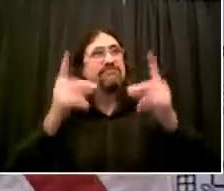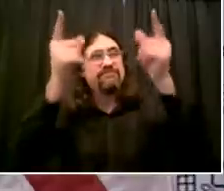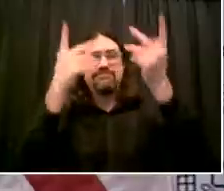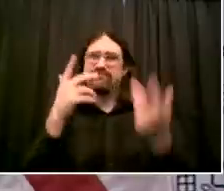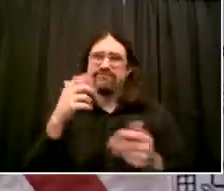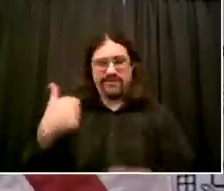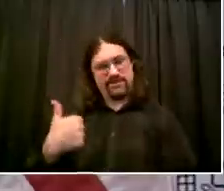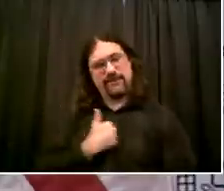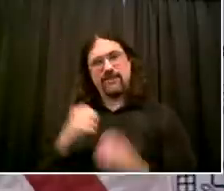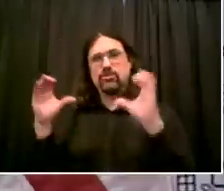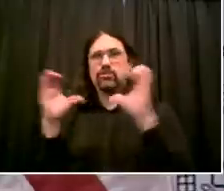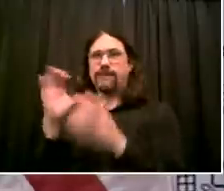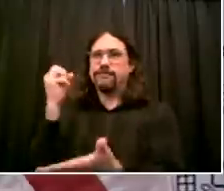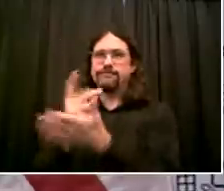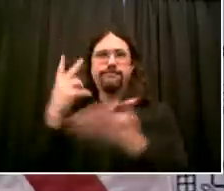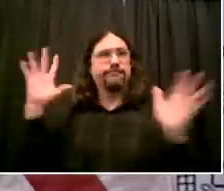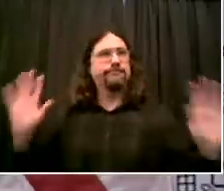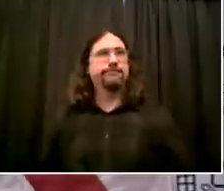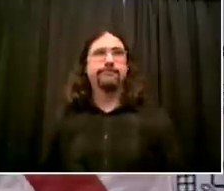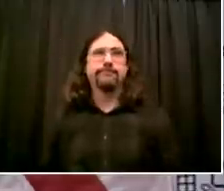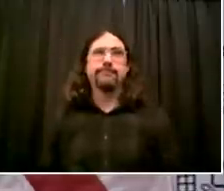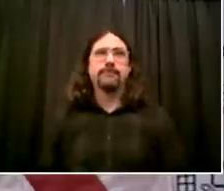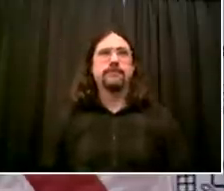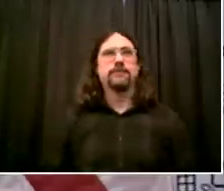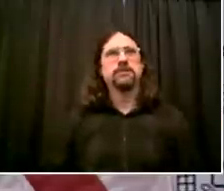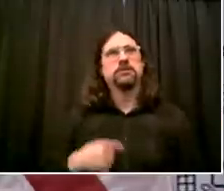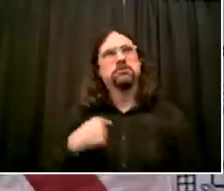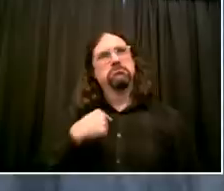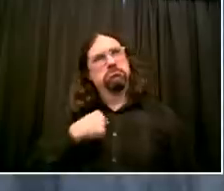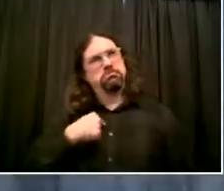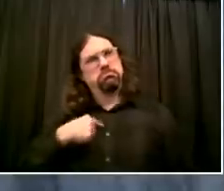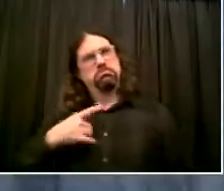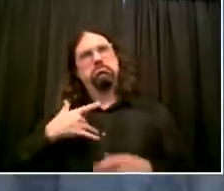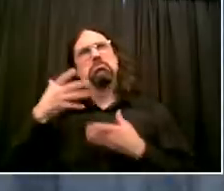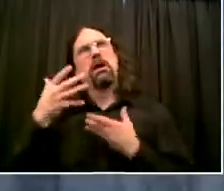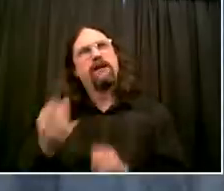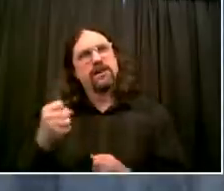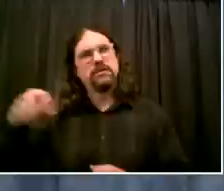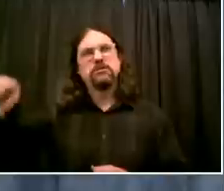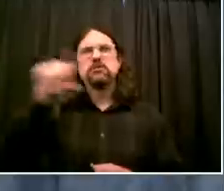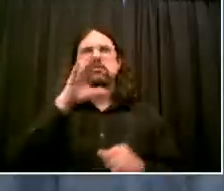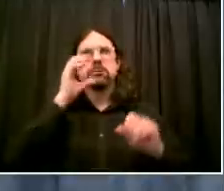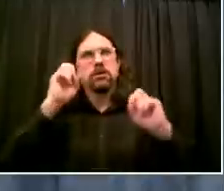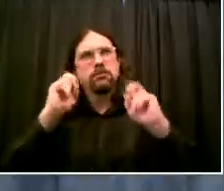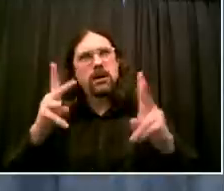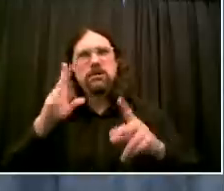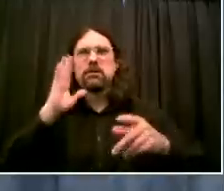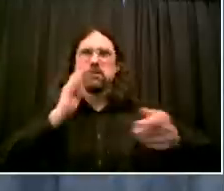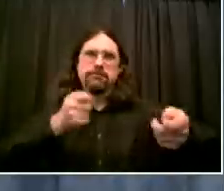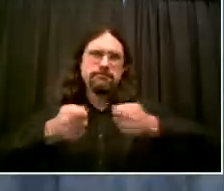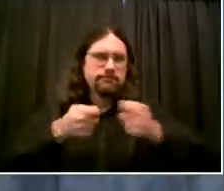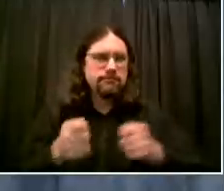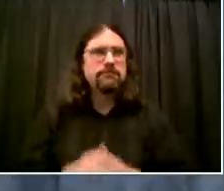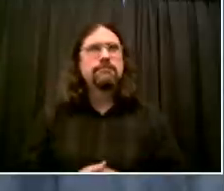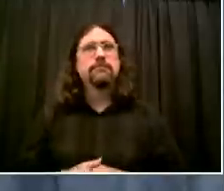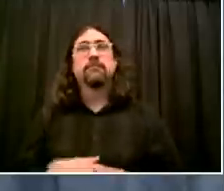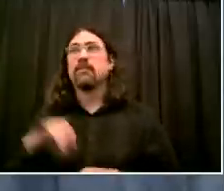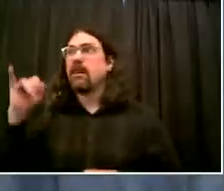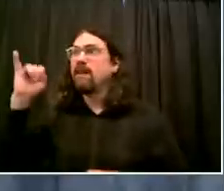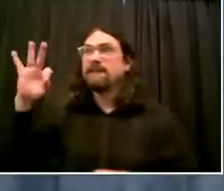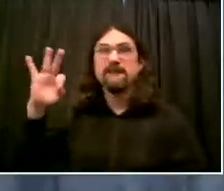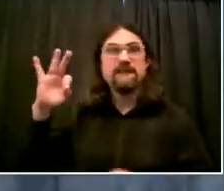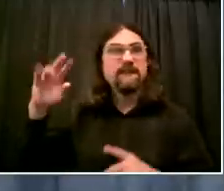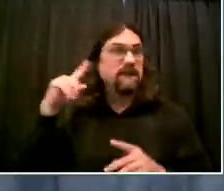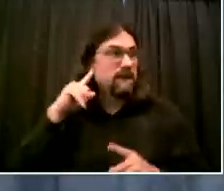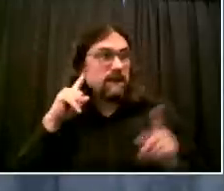to solve problems, not being punitive. Commissioner? I think you said it well, Mr. Mayor. Our goal was to be quick and nimble and help as many